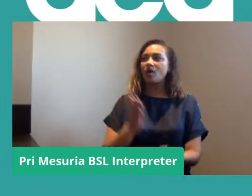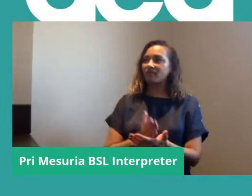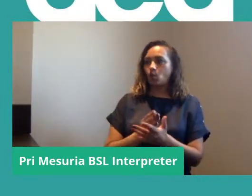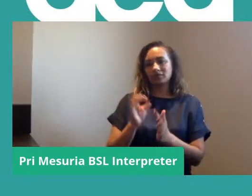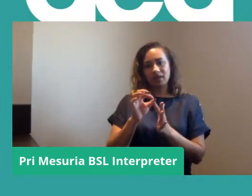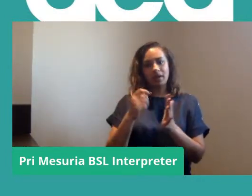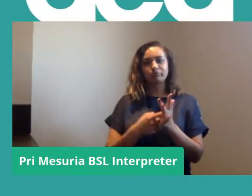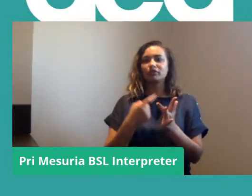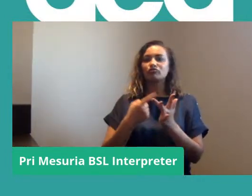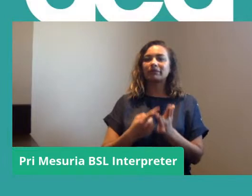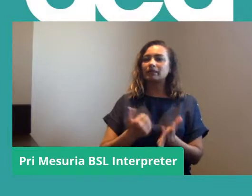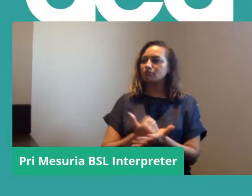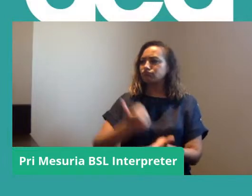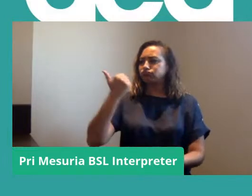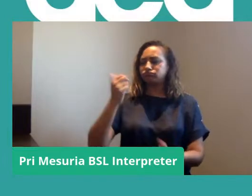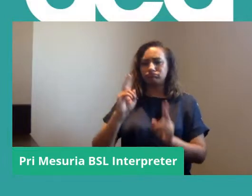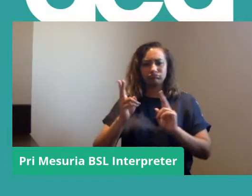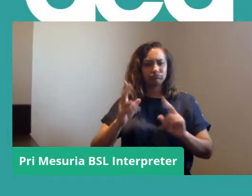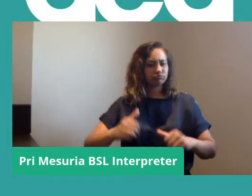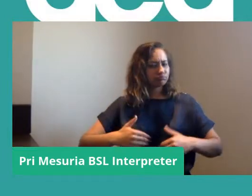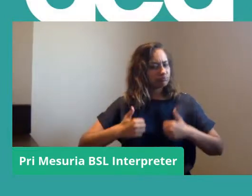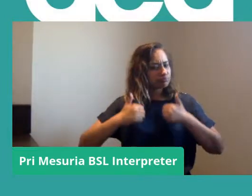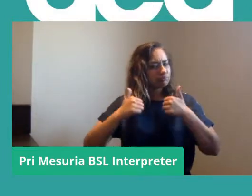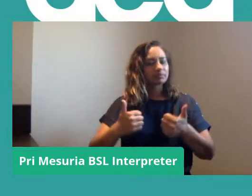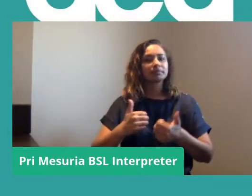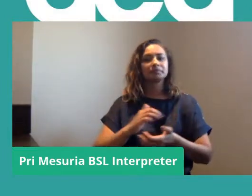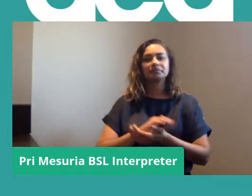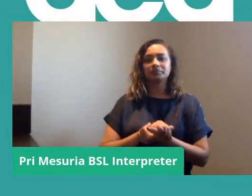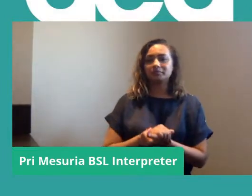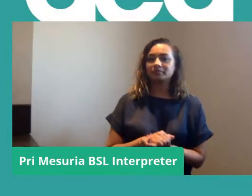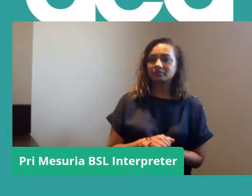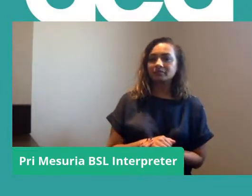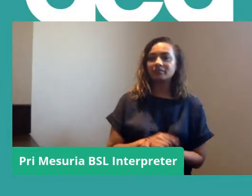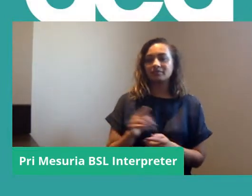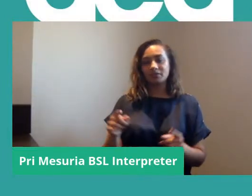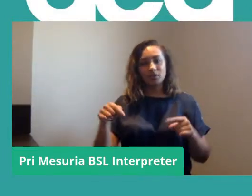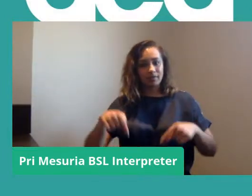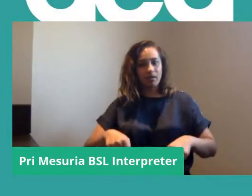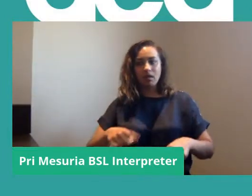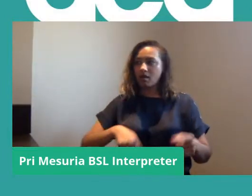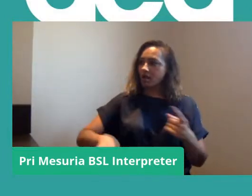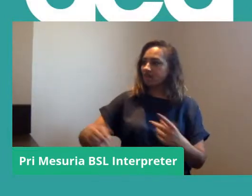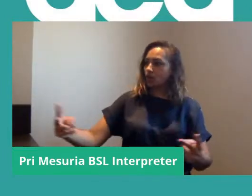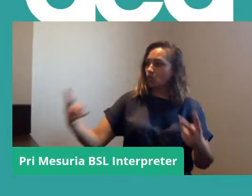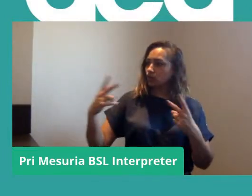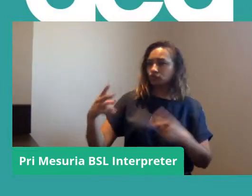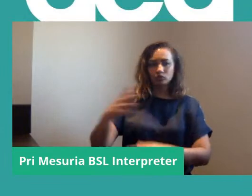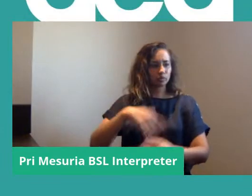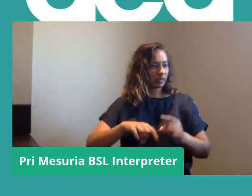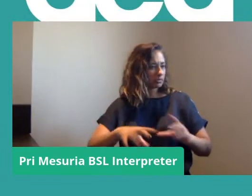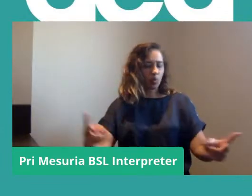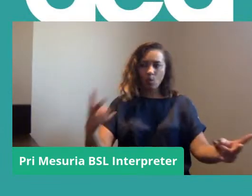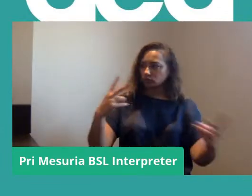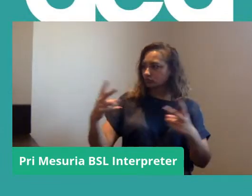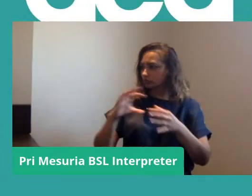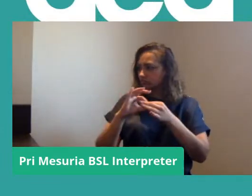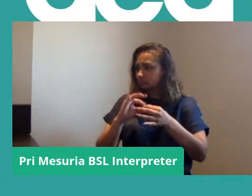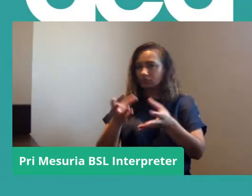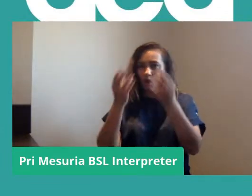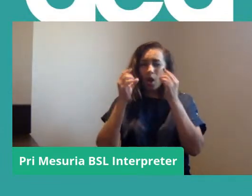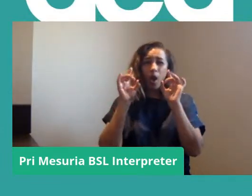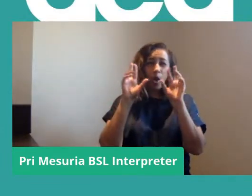Pri for her excellent interpreting um and you know you for being here really and watching and engaging with it and I hope it's